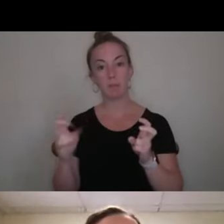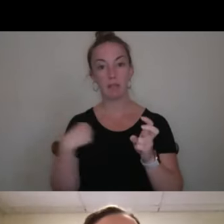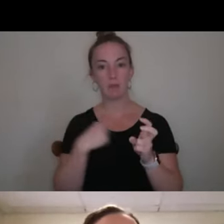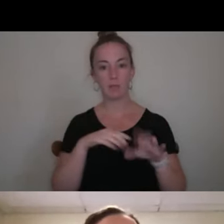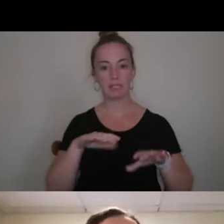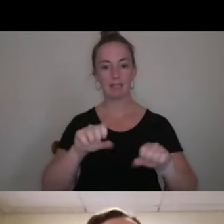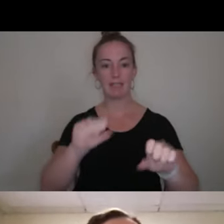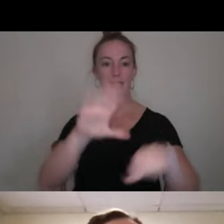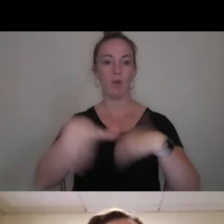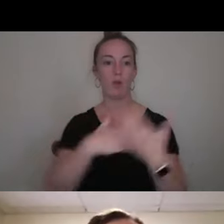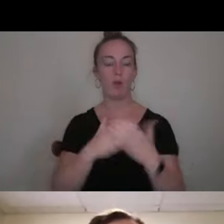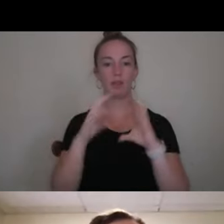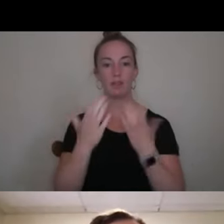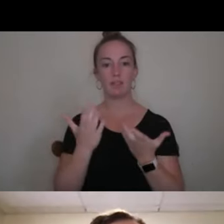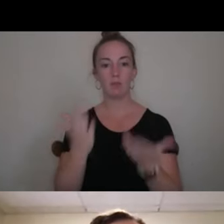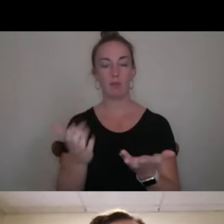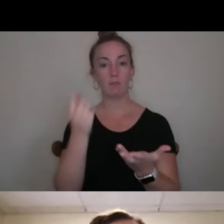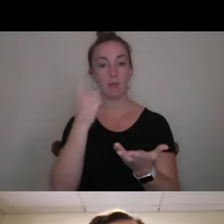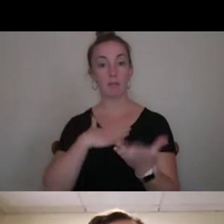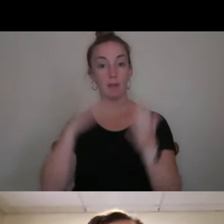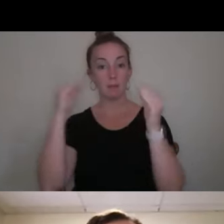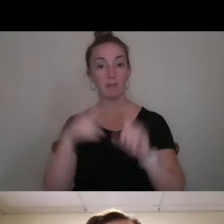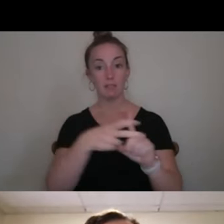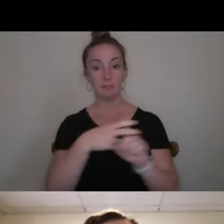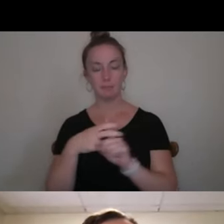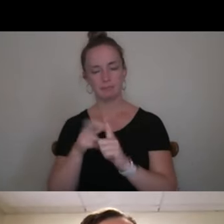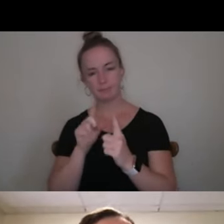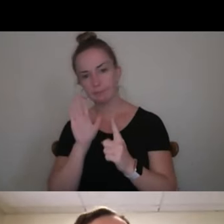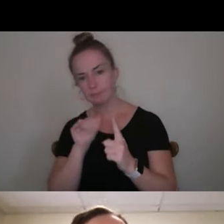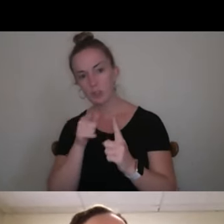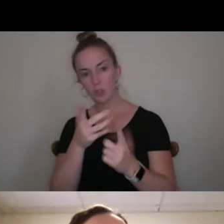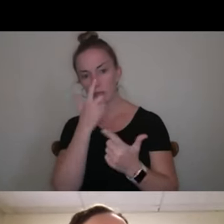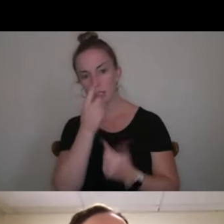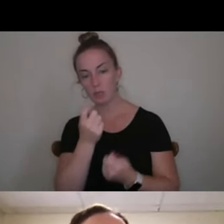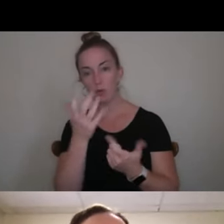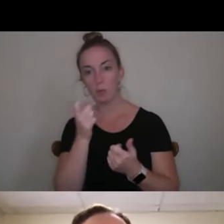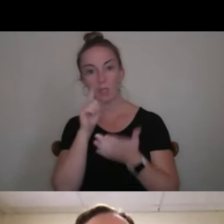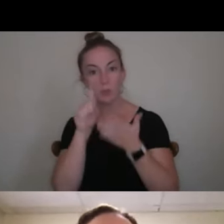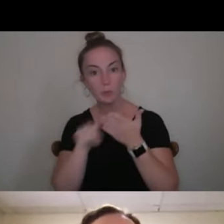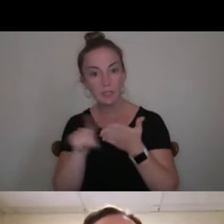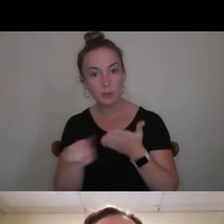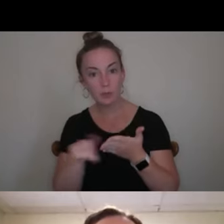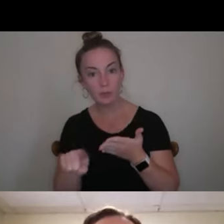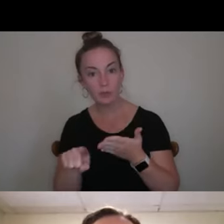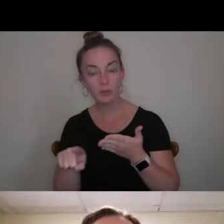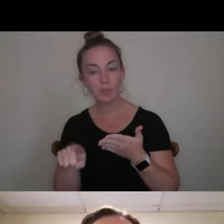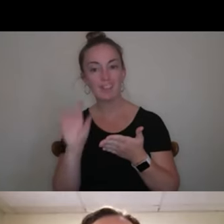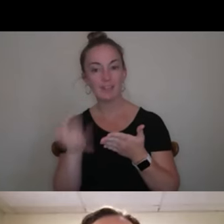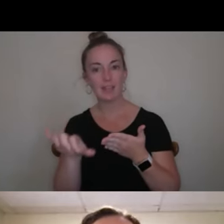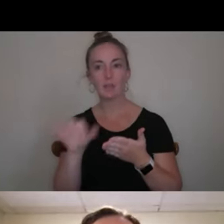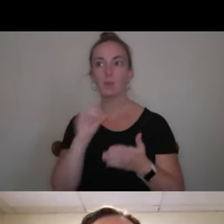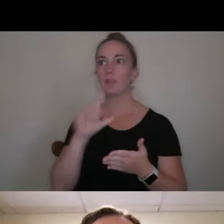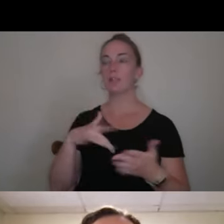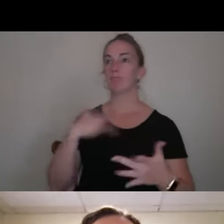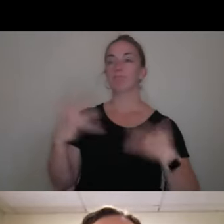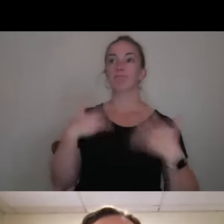classes offered, but my professor pulled me aside and asked me if I'd be interested in pursuing research. And so that was really exciting for